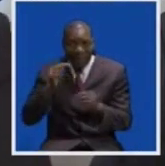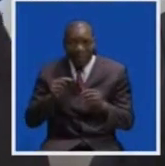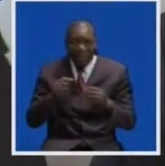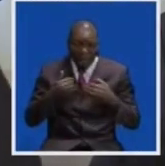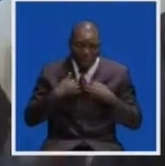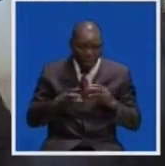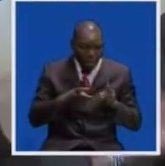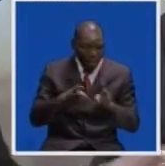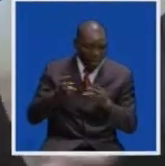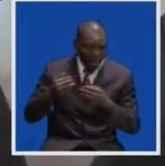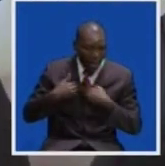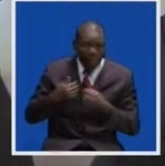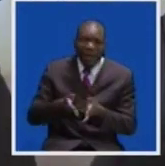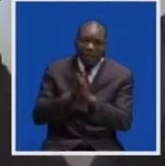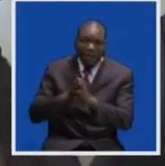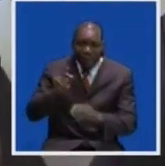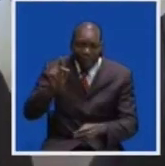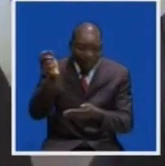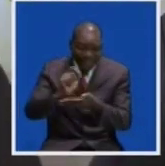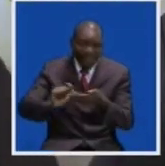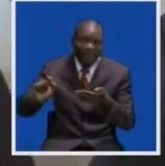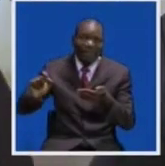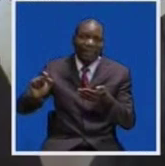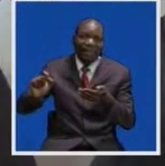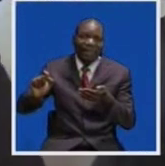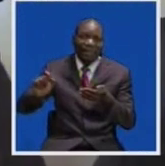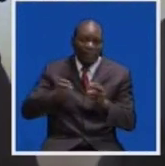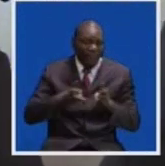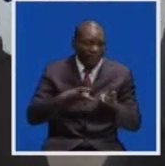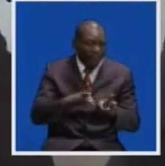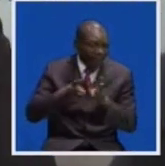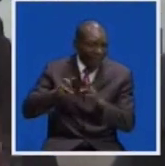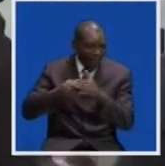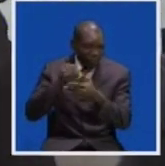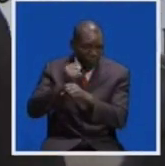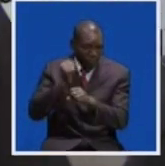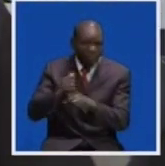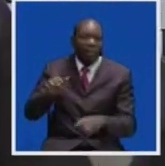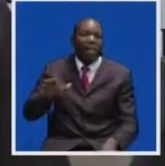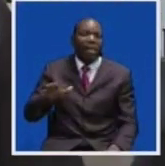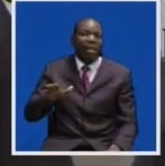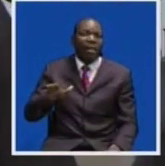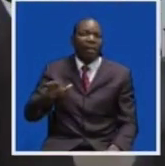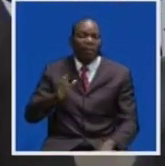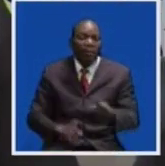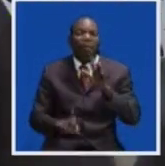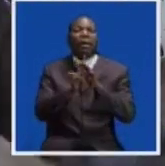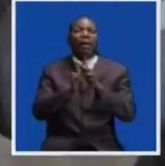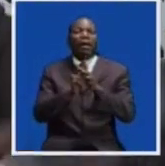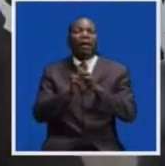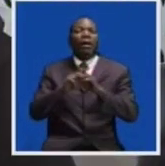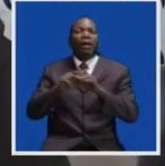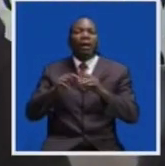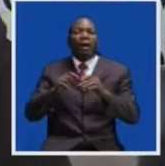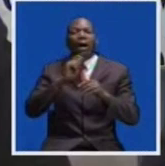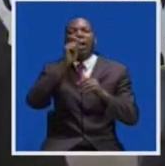PSEA who tell you. Ask the PSEA. There are procedures in ways things are done. You just don't wake up, have a press briefing and say, oh, they